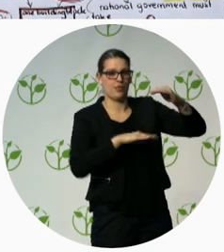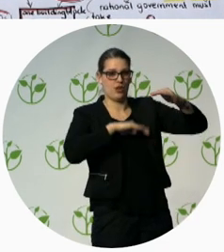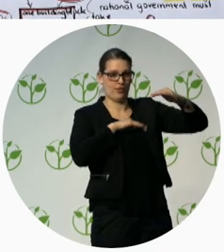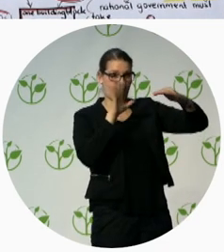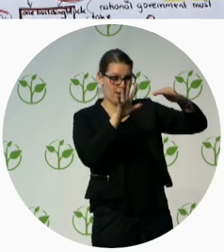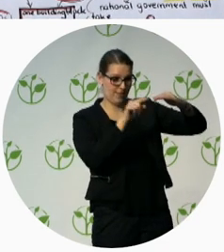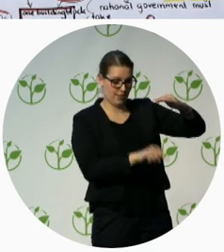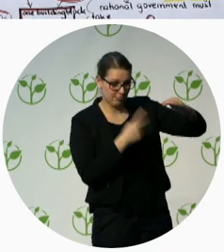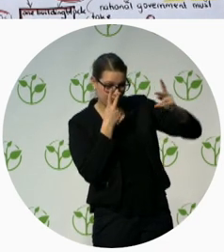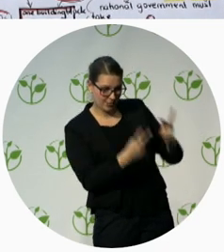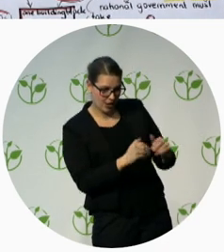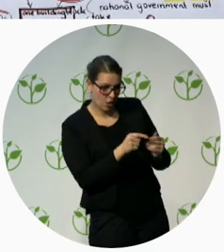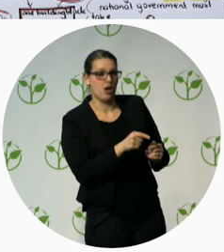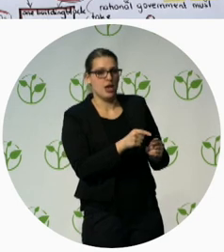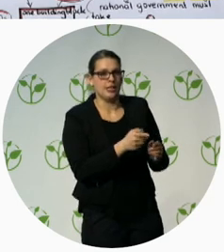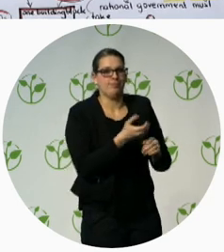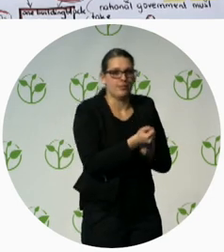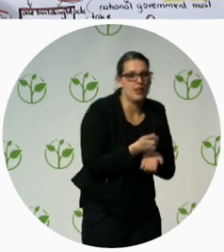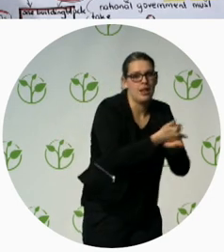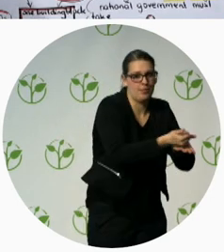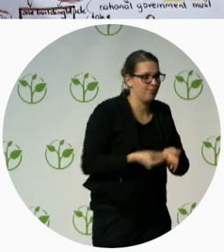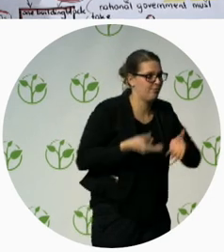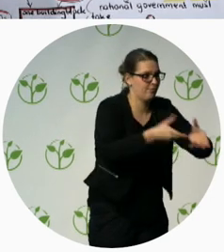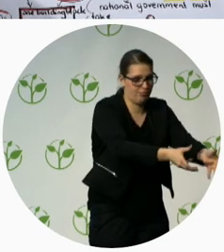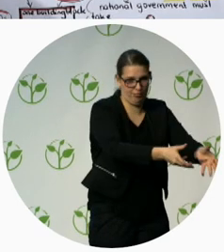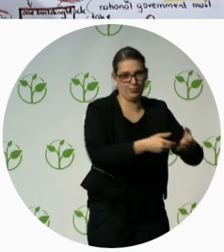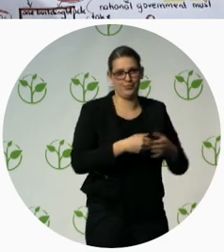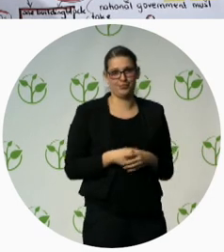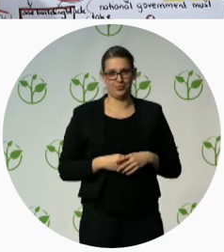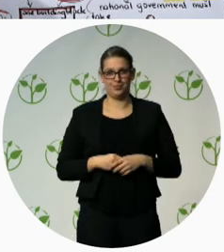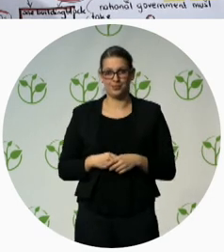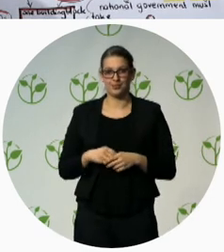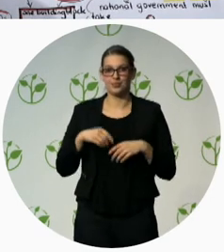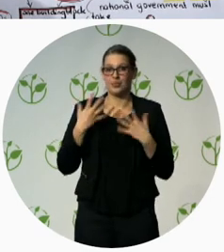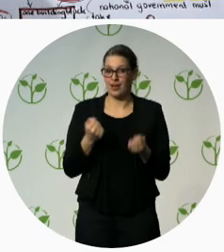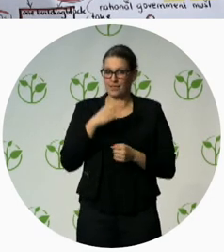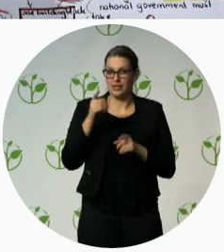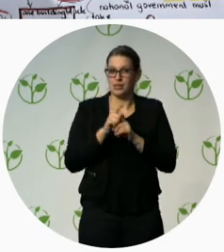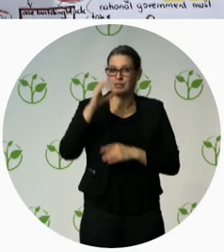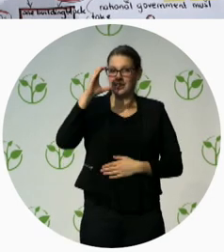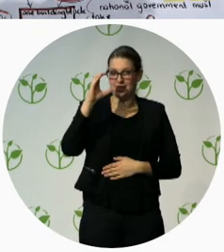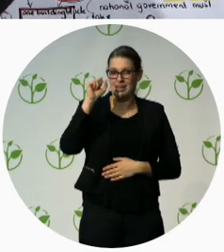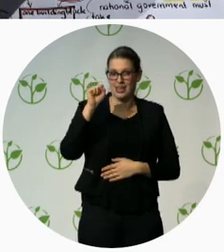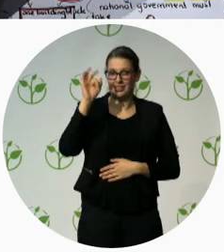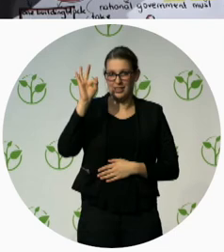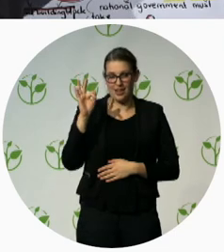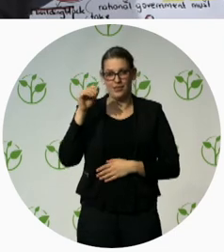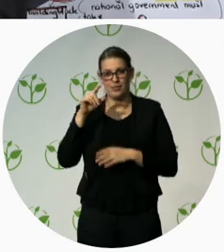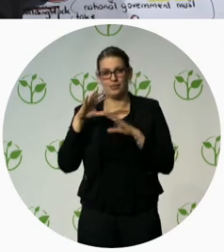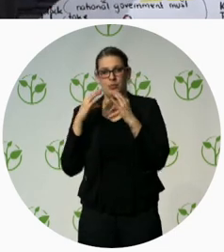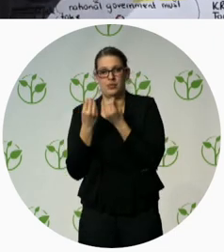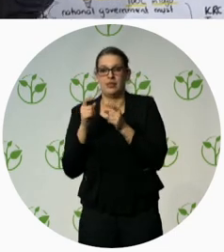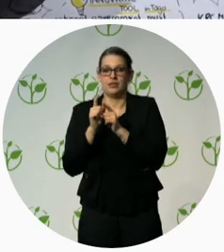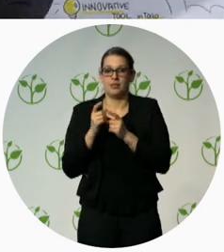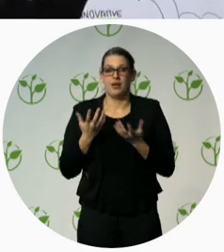Another one, CSF Global, we heard about the one thing I remember the most